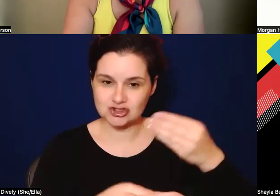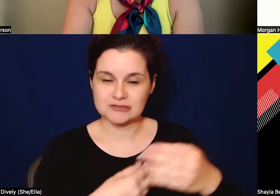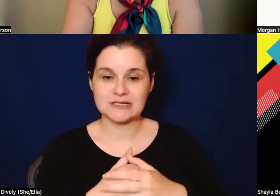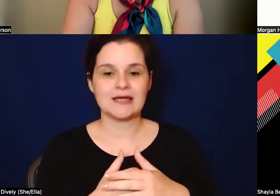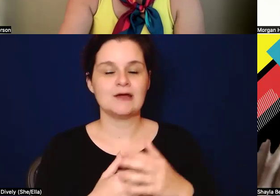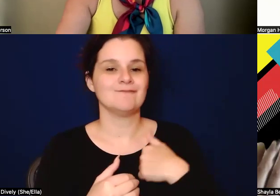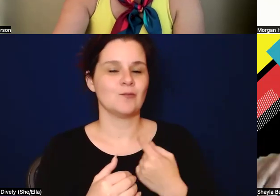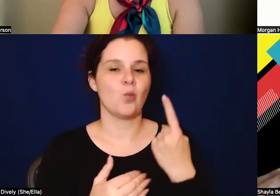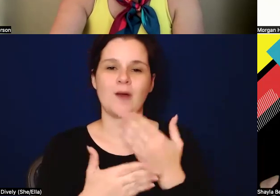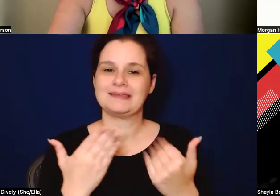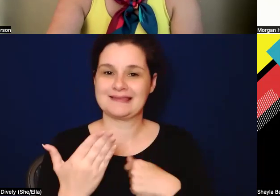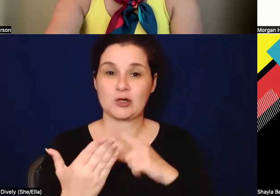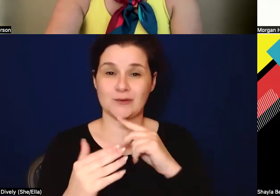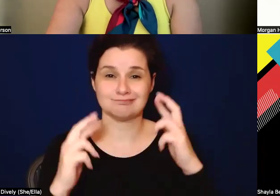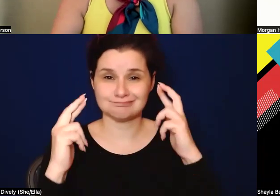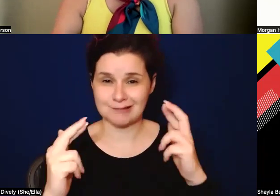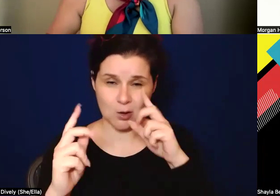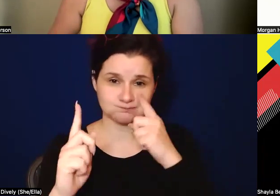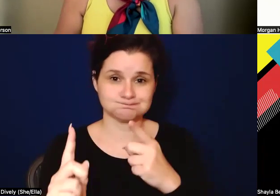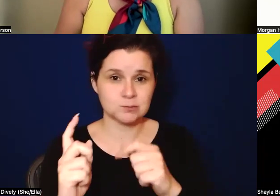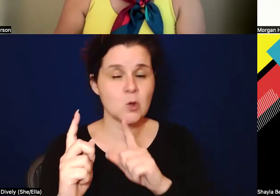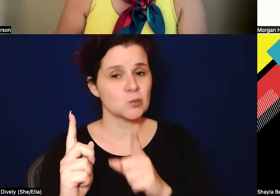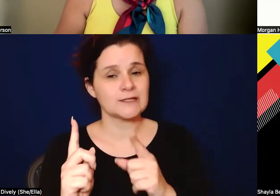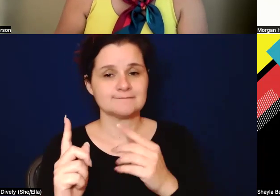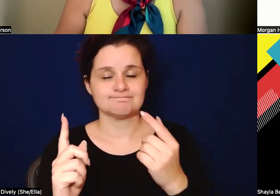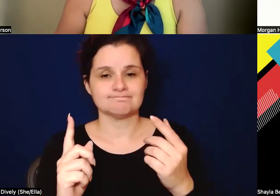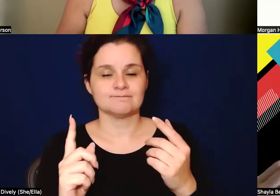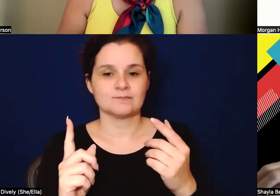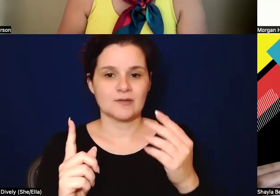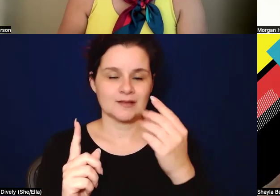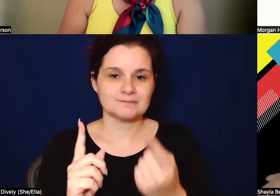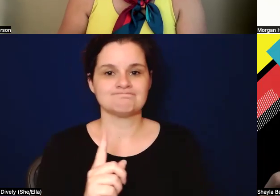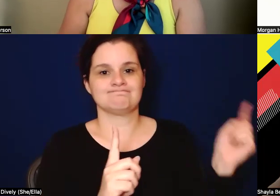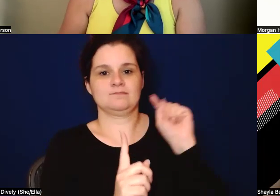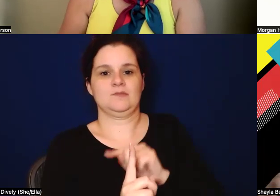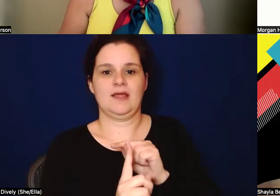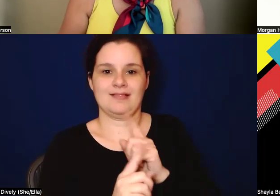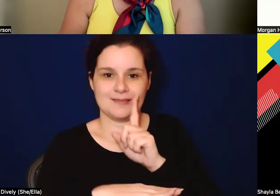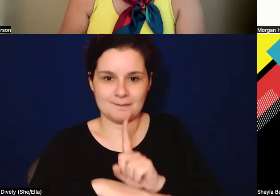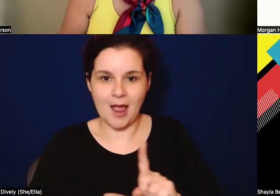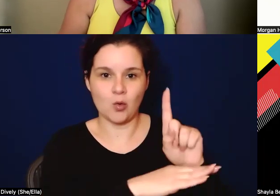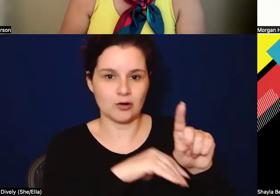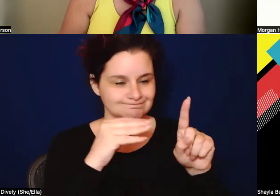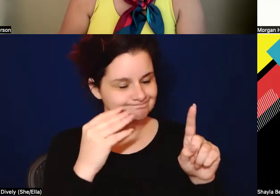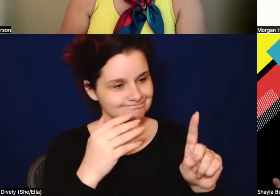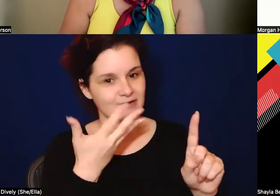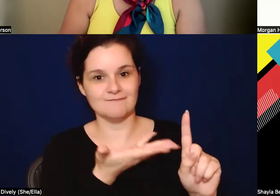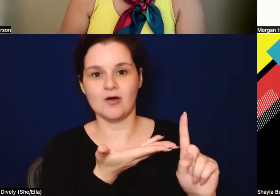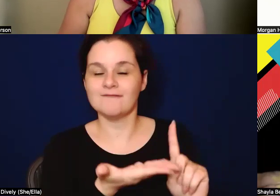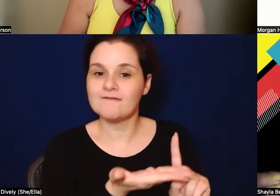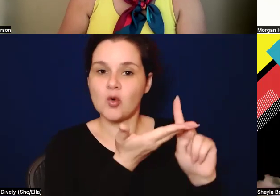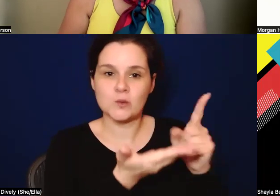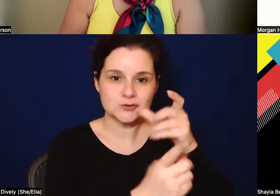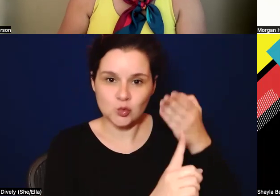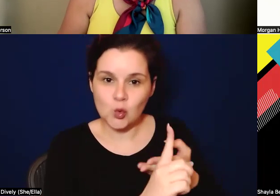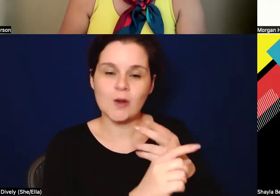from one thing that I really hope is really bringing back that, um, power of voice, really honoring power of sovereignty and,